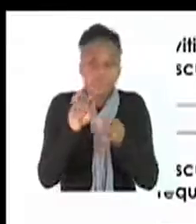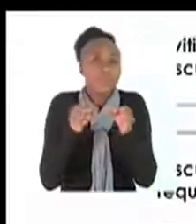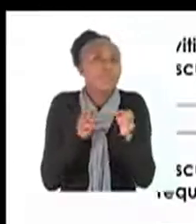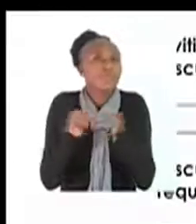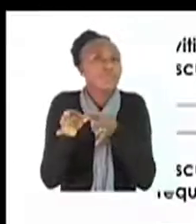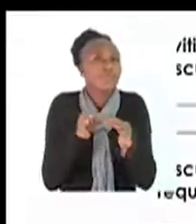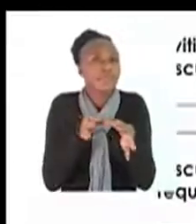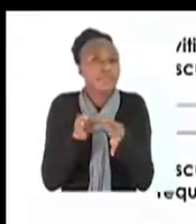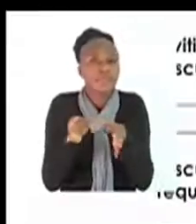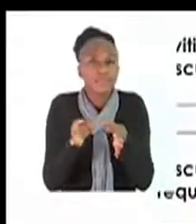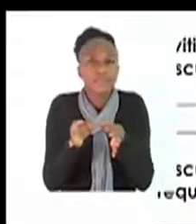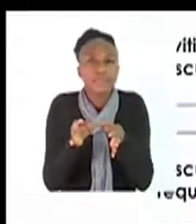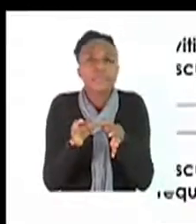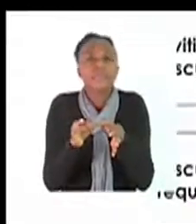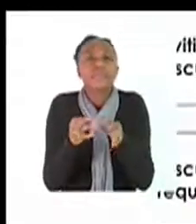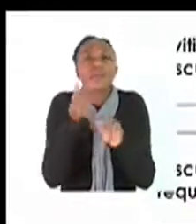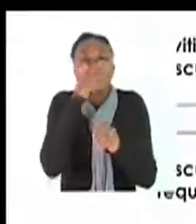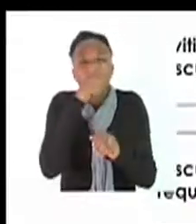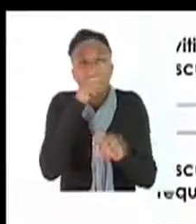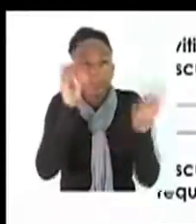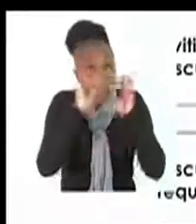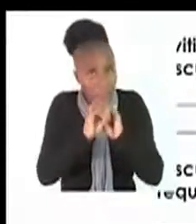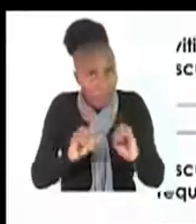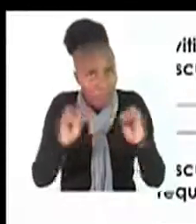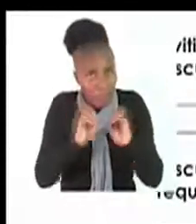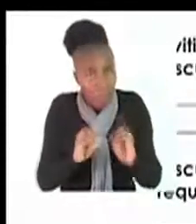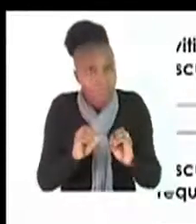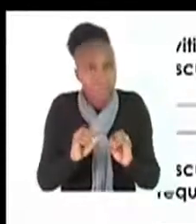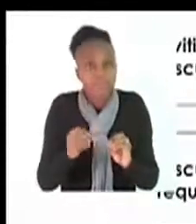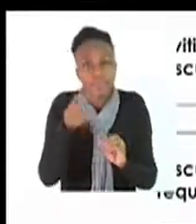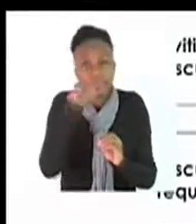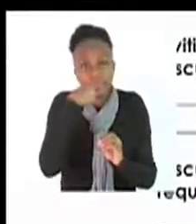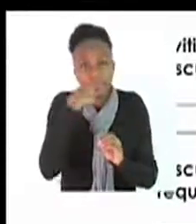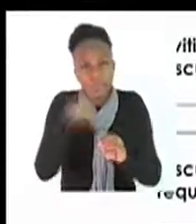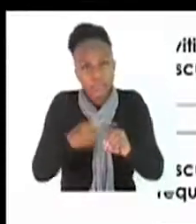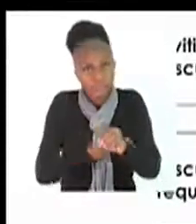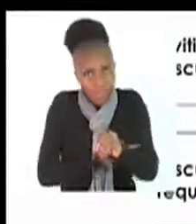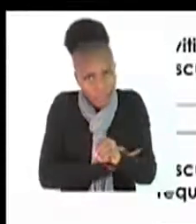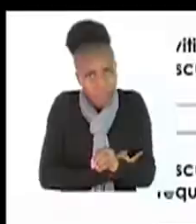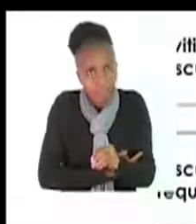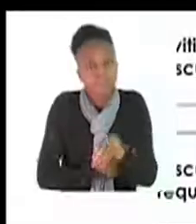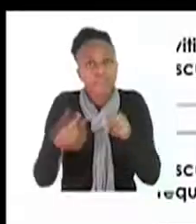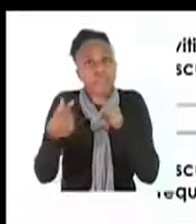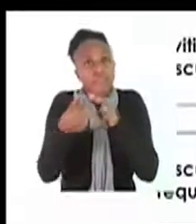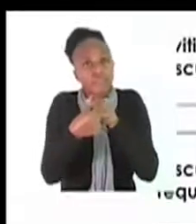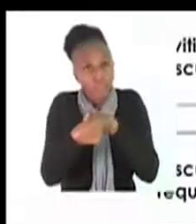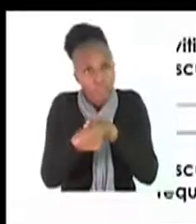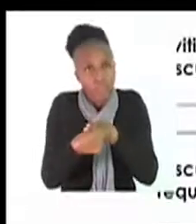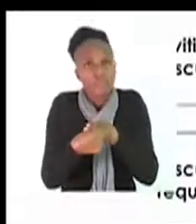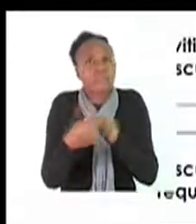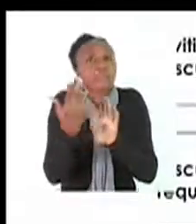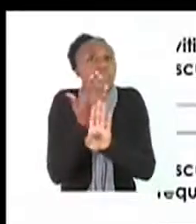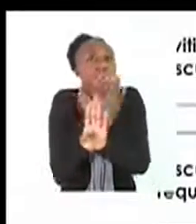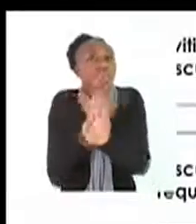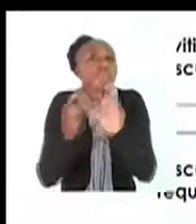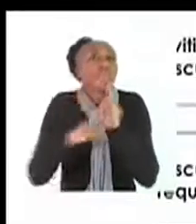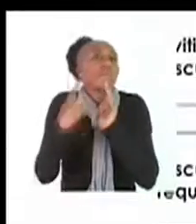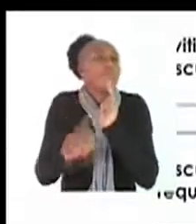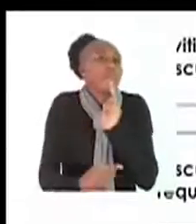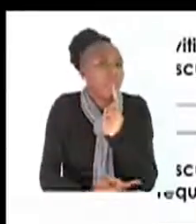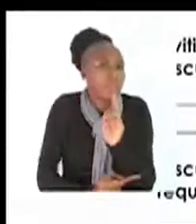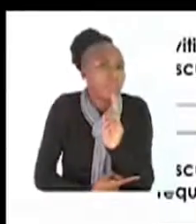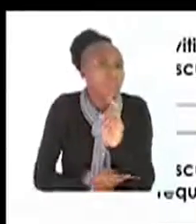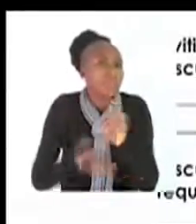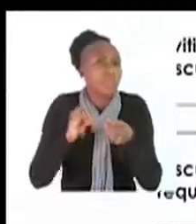requirements to prevent teenage pregnancy. Number three, explain why teenage pregnancy should be prevented, both for